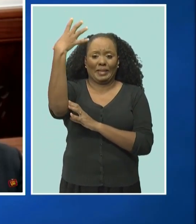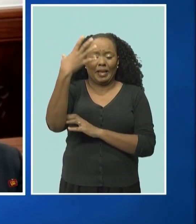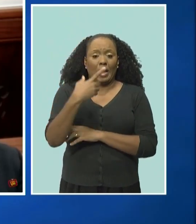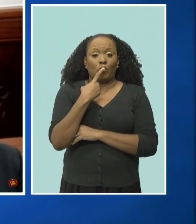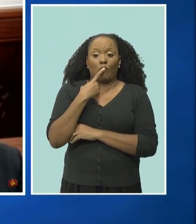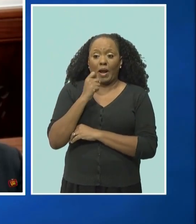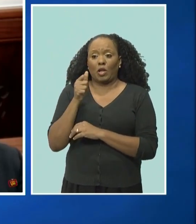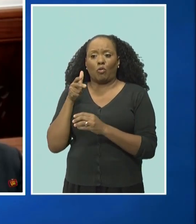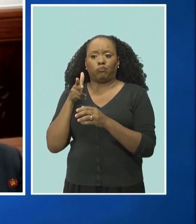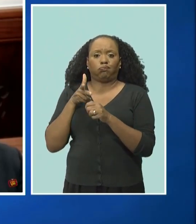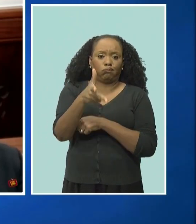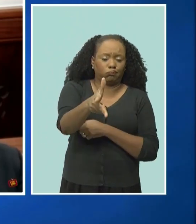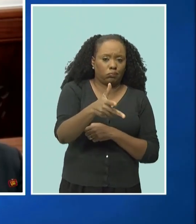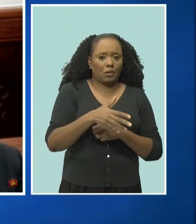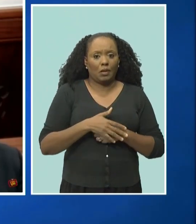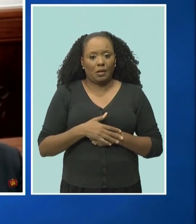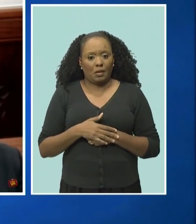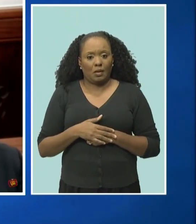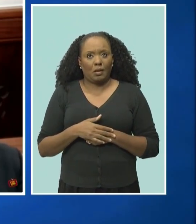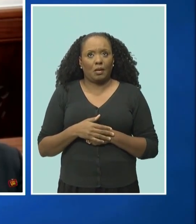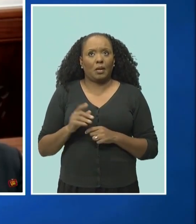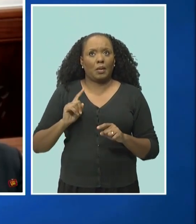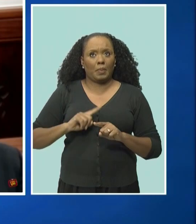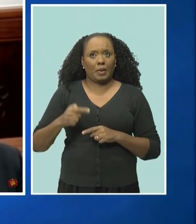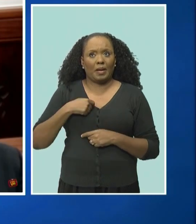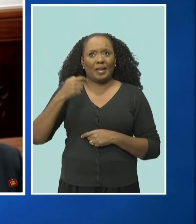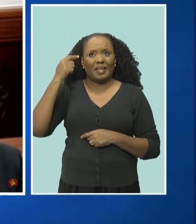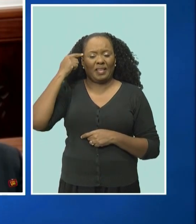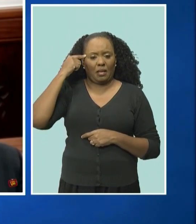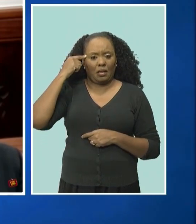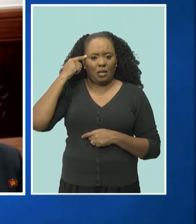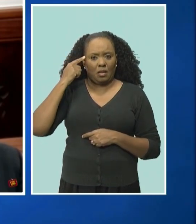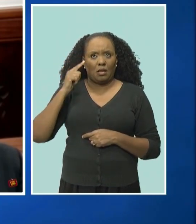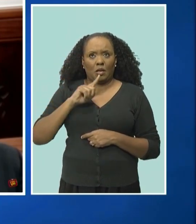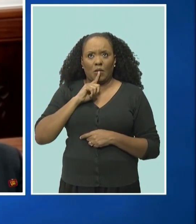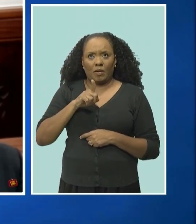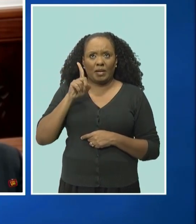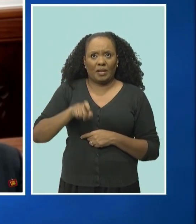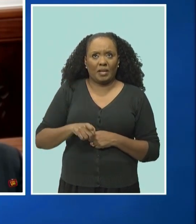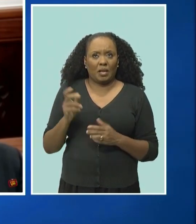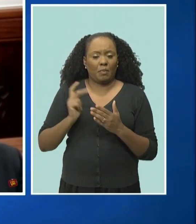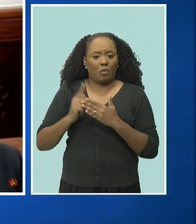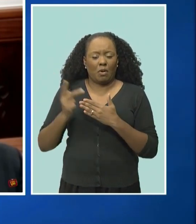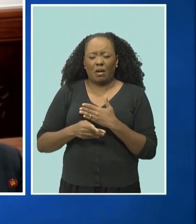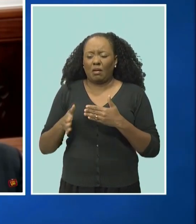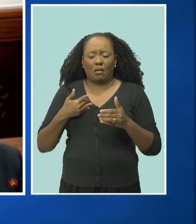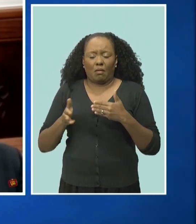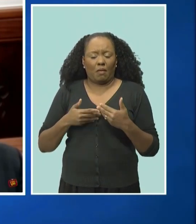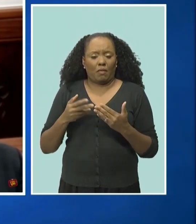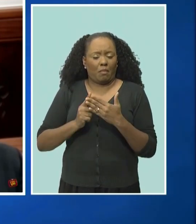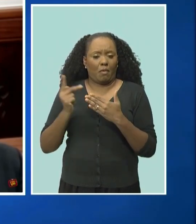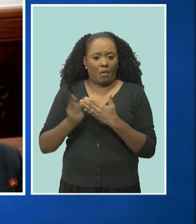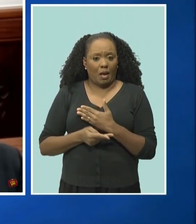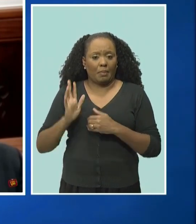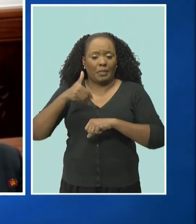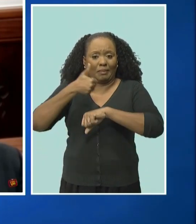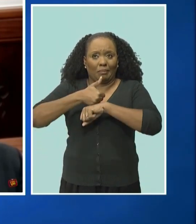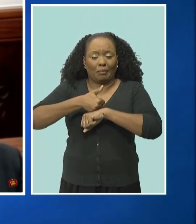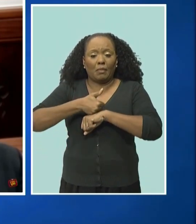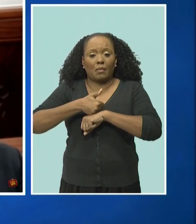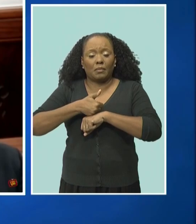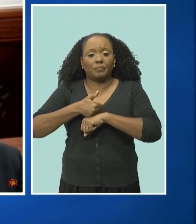So I believe that Barbados needs its own crack paint or a shirt-tail program, whatever you want to call it. Because